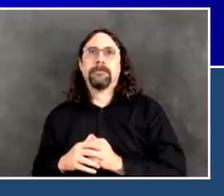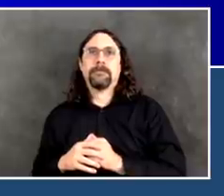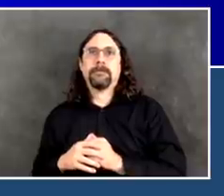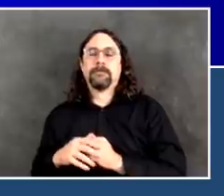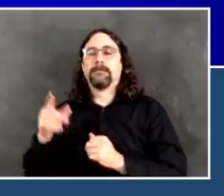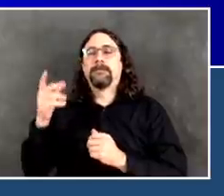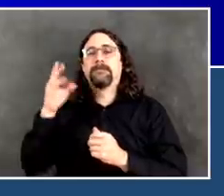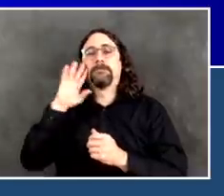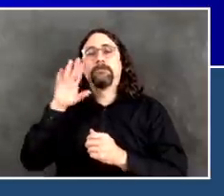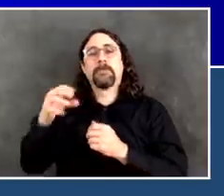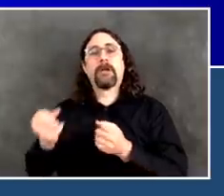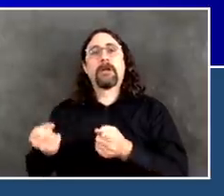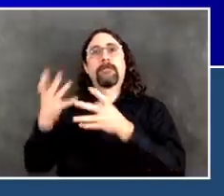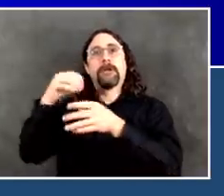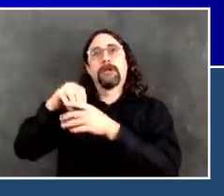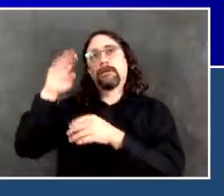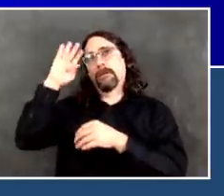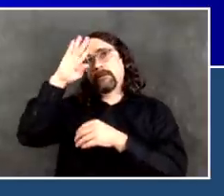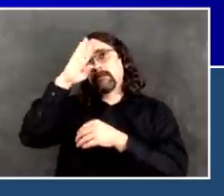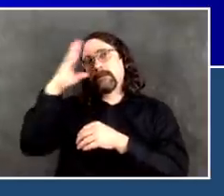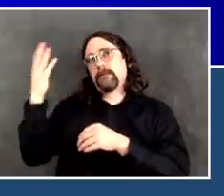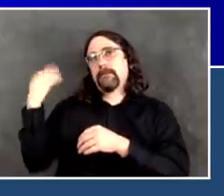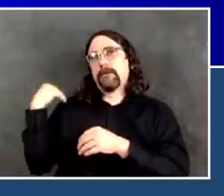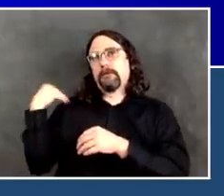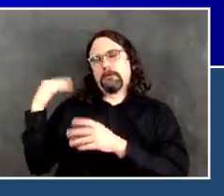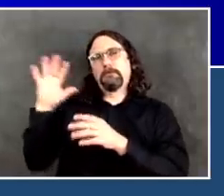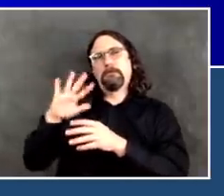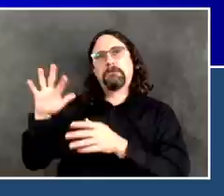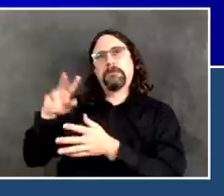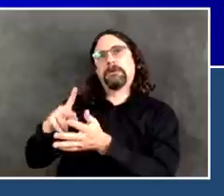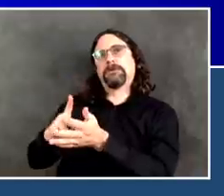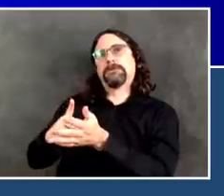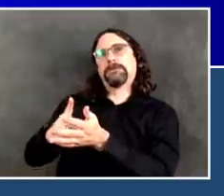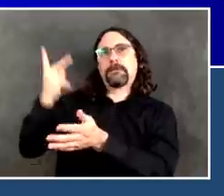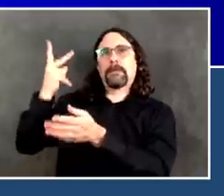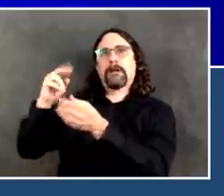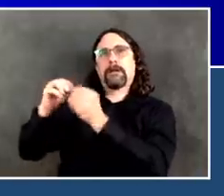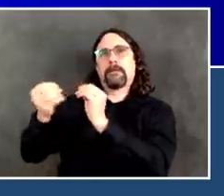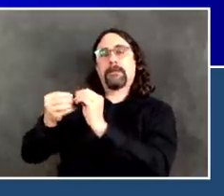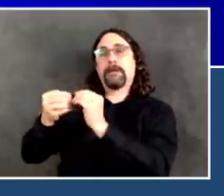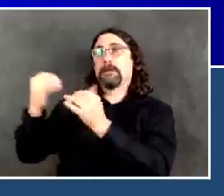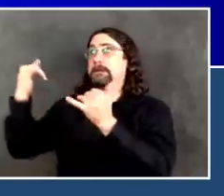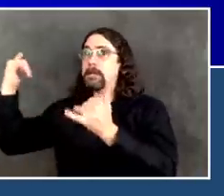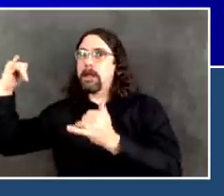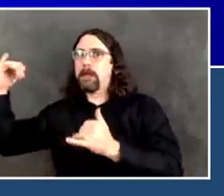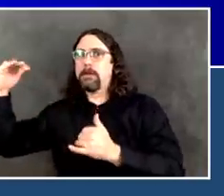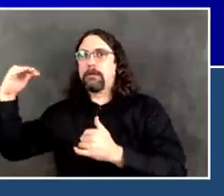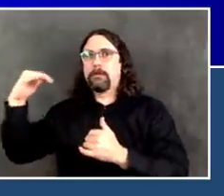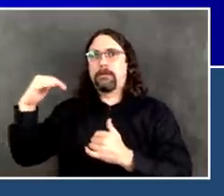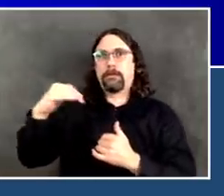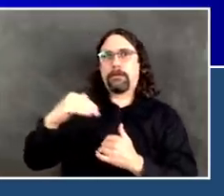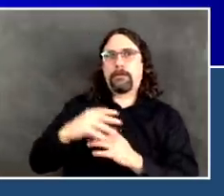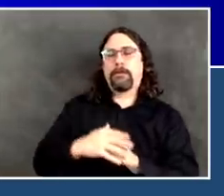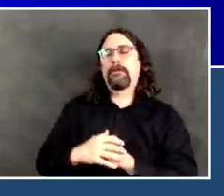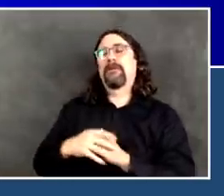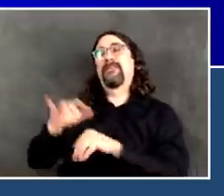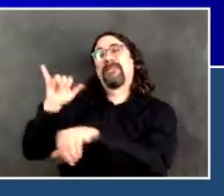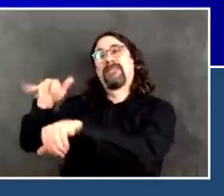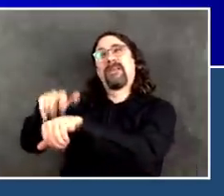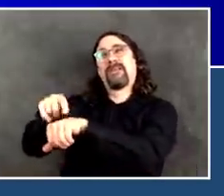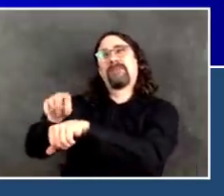those first few weeks of April. April 11th, 835 patients